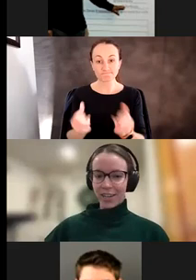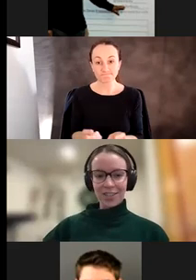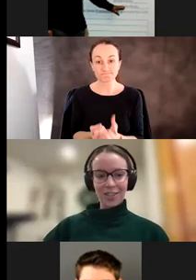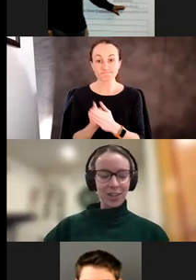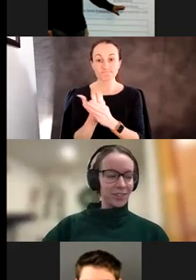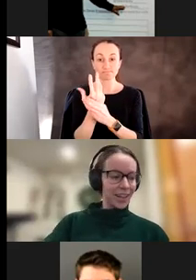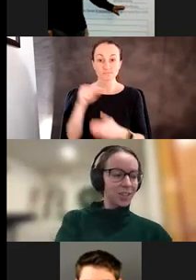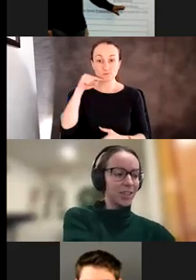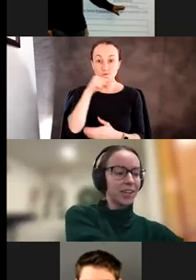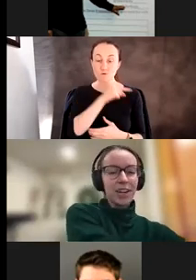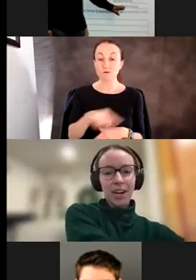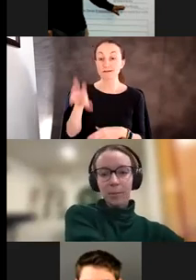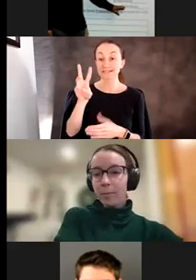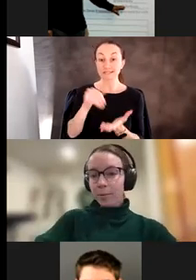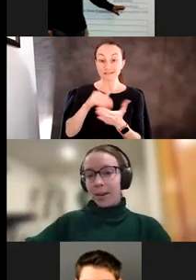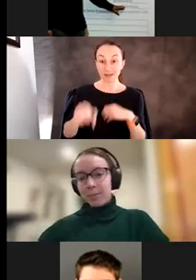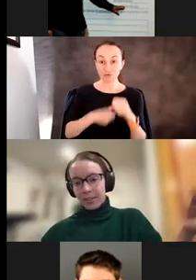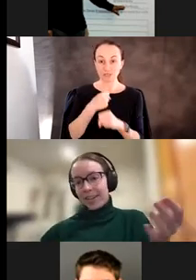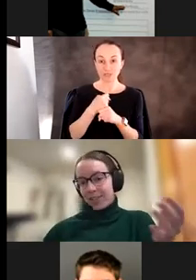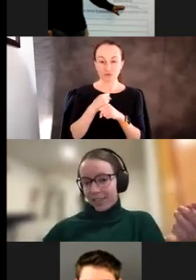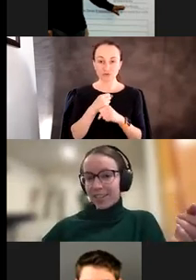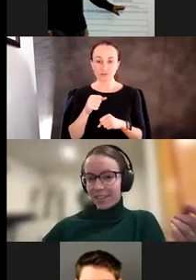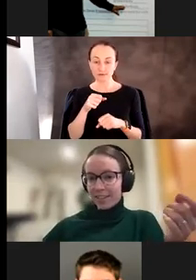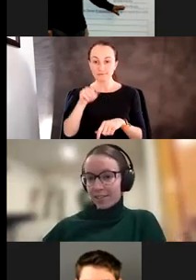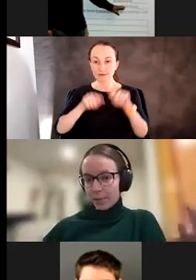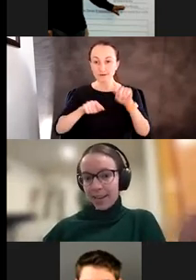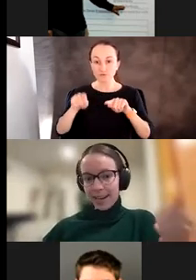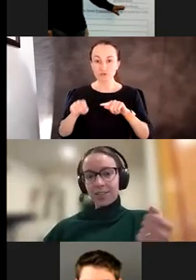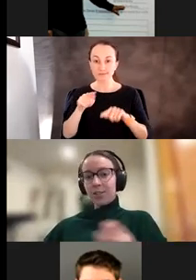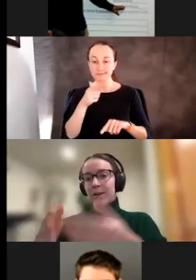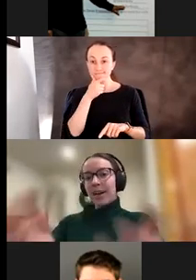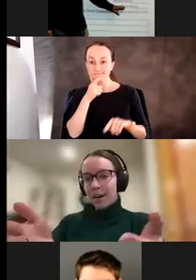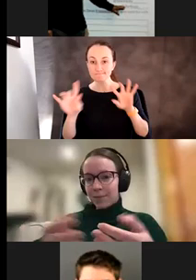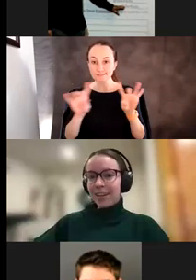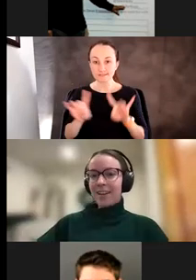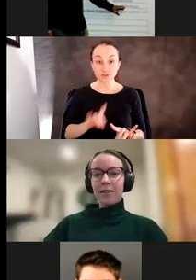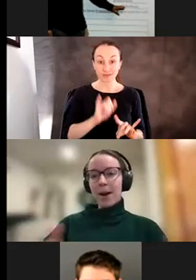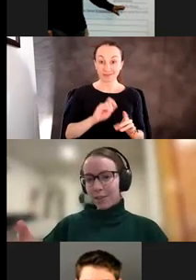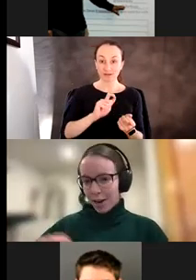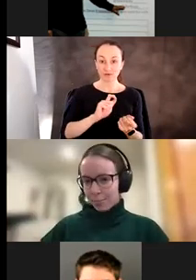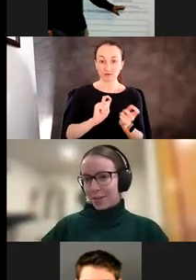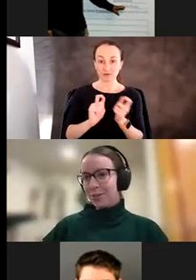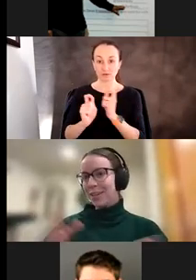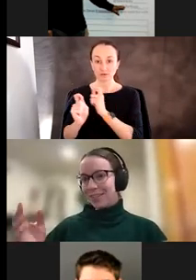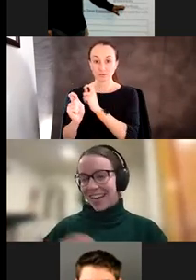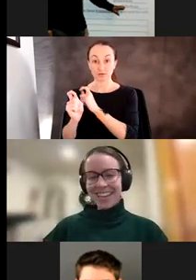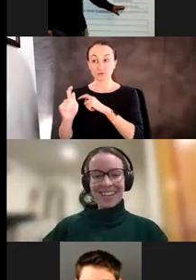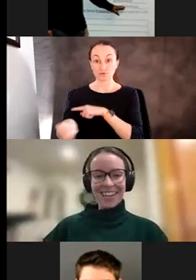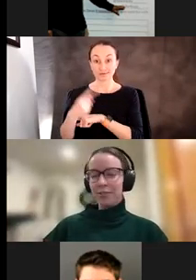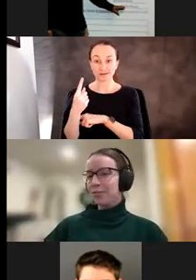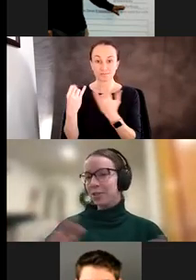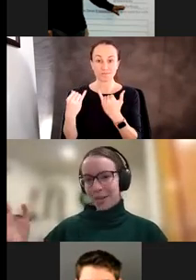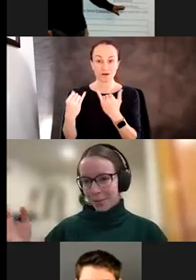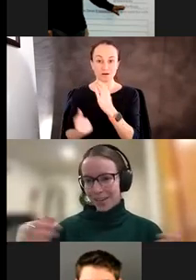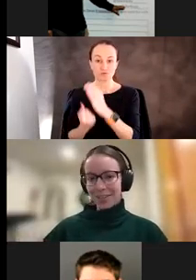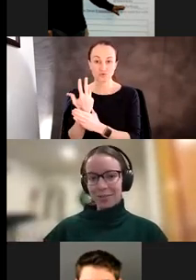diversification and selection, people were able to engineer this plant to become the modern crop we know and love today that